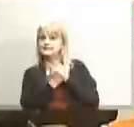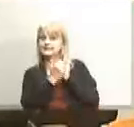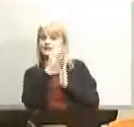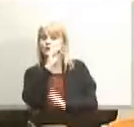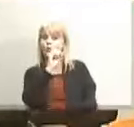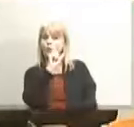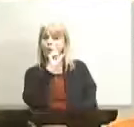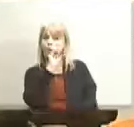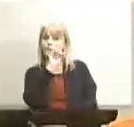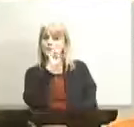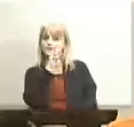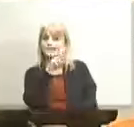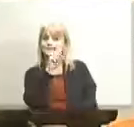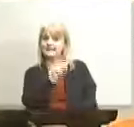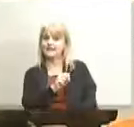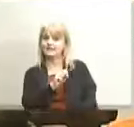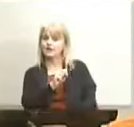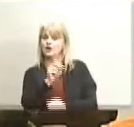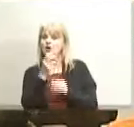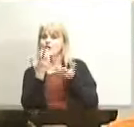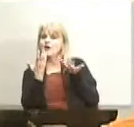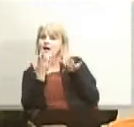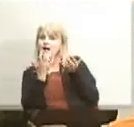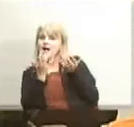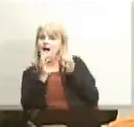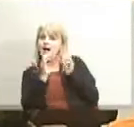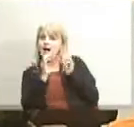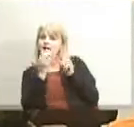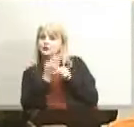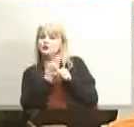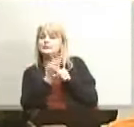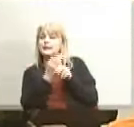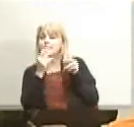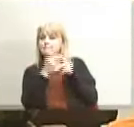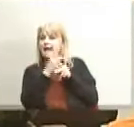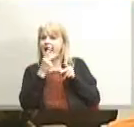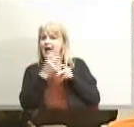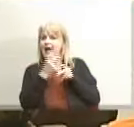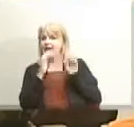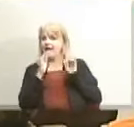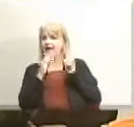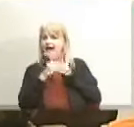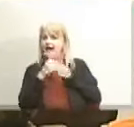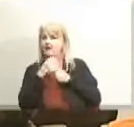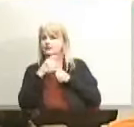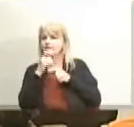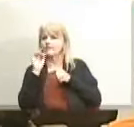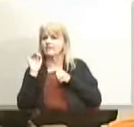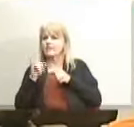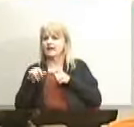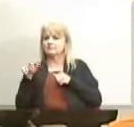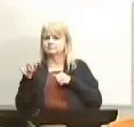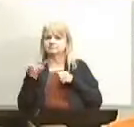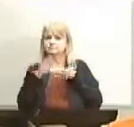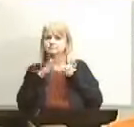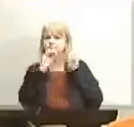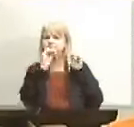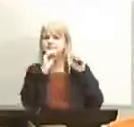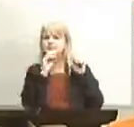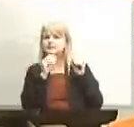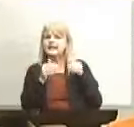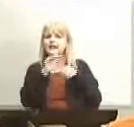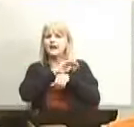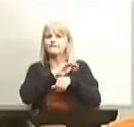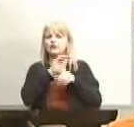the use of how math is being taught in a particular way it's it's almost like hovering over a concept and going